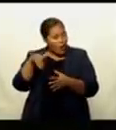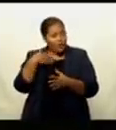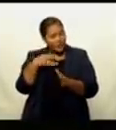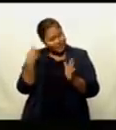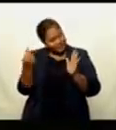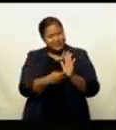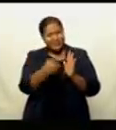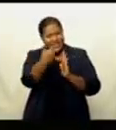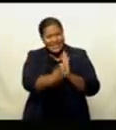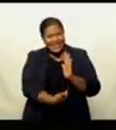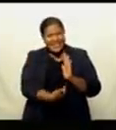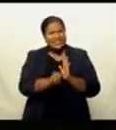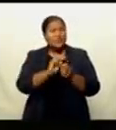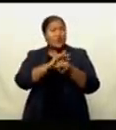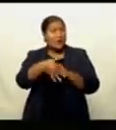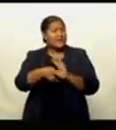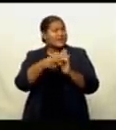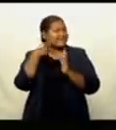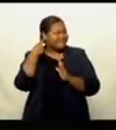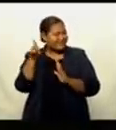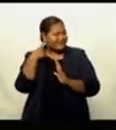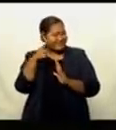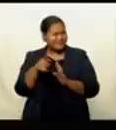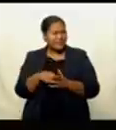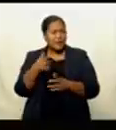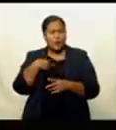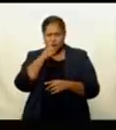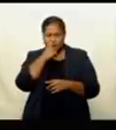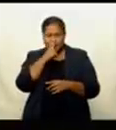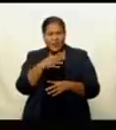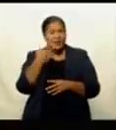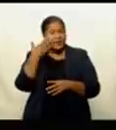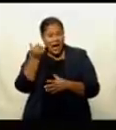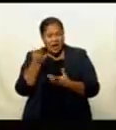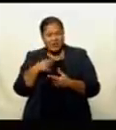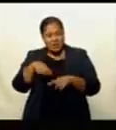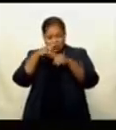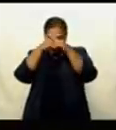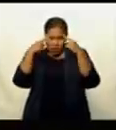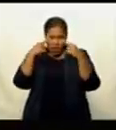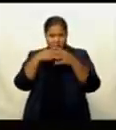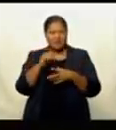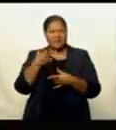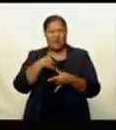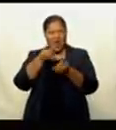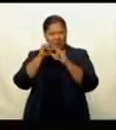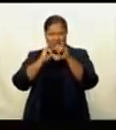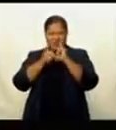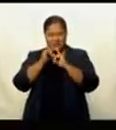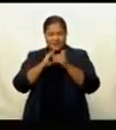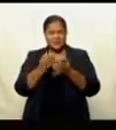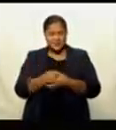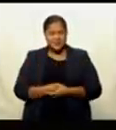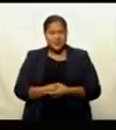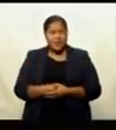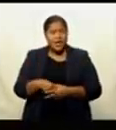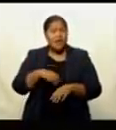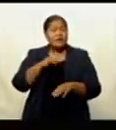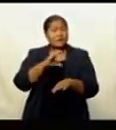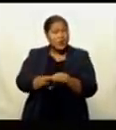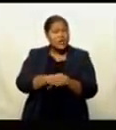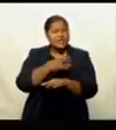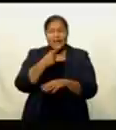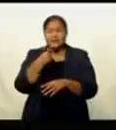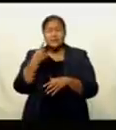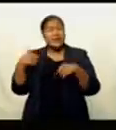-19 breaches recorded on the daily along with people found being intoxicated or for alcohol consumption. Police have also turned away a